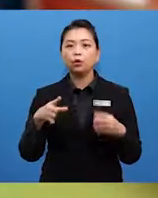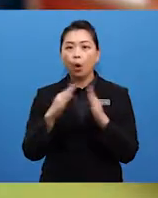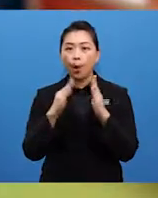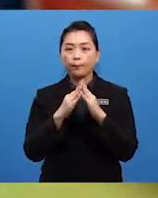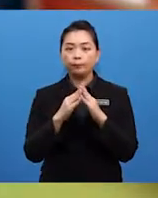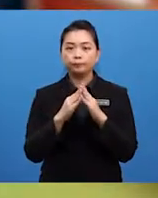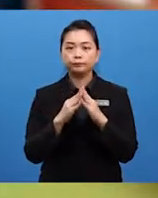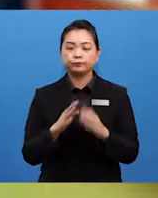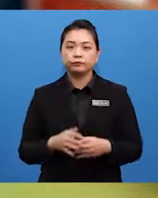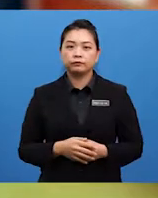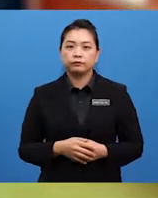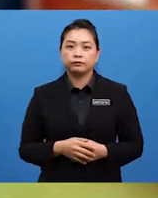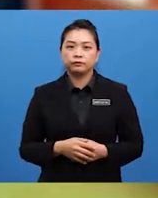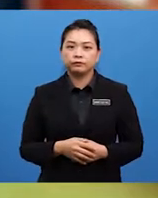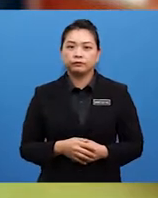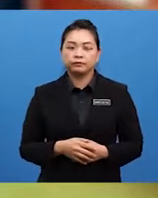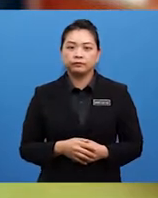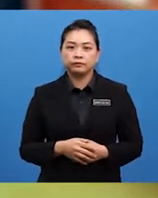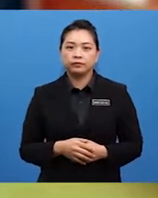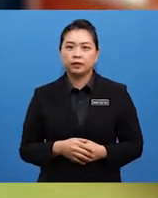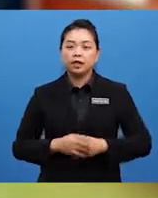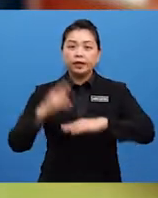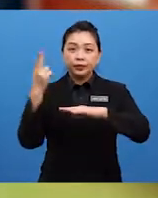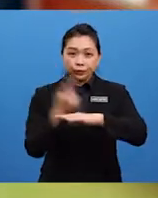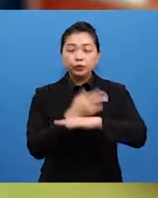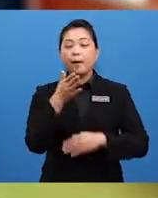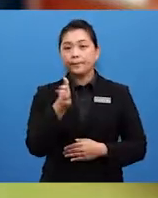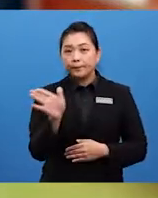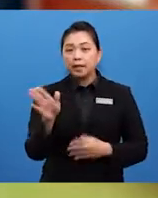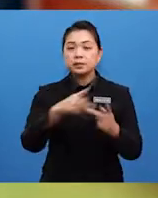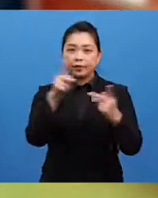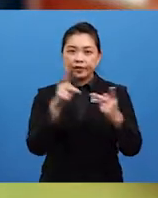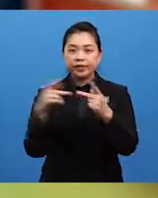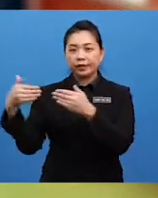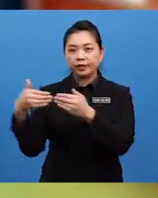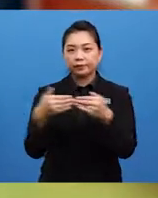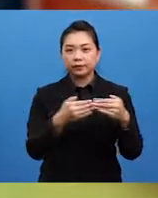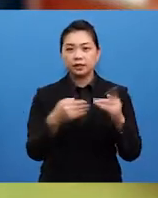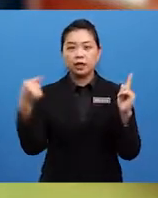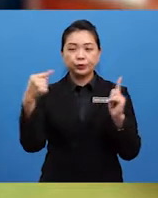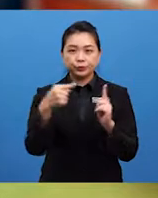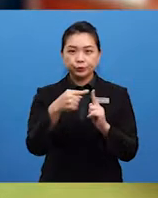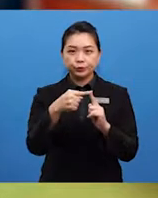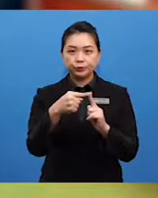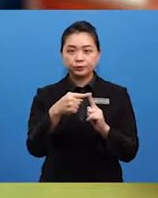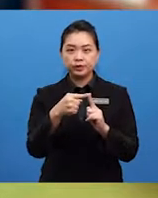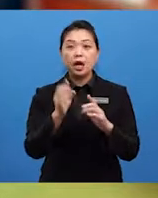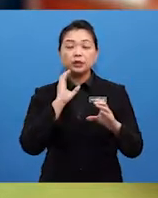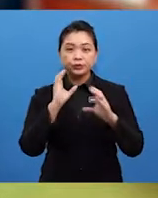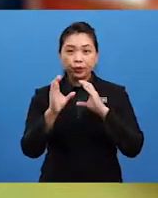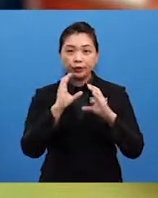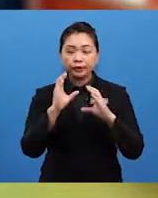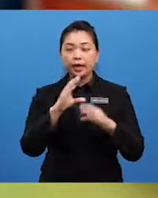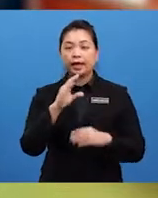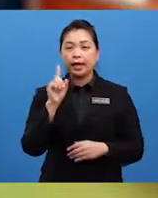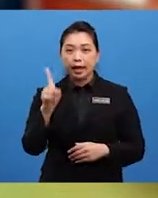Last but not least, use past perfect continuous tense to talk about an